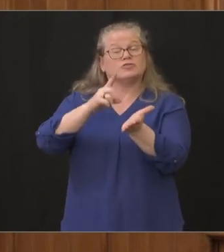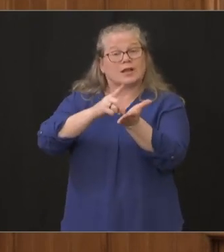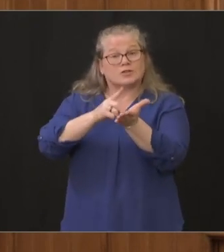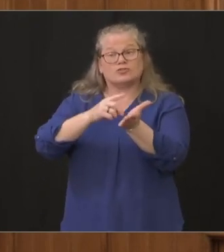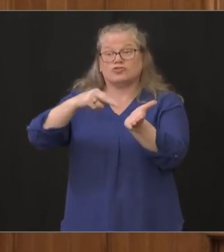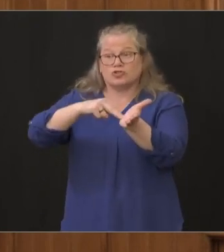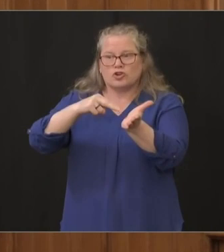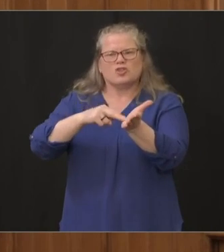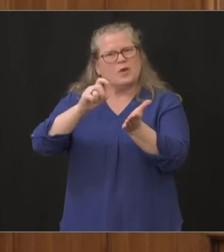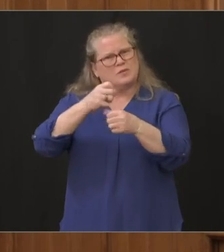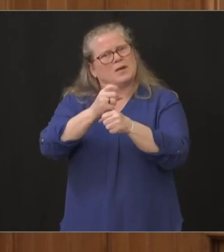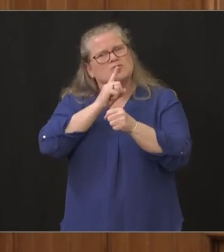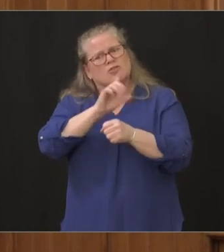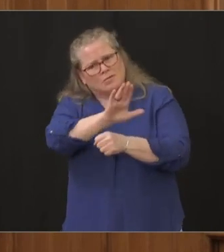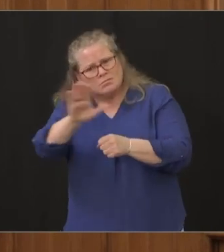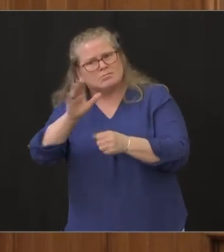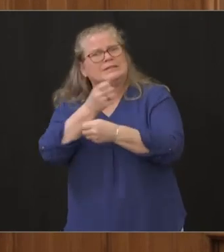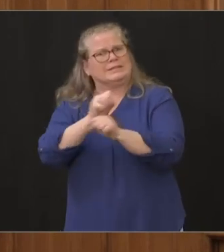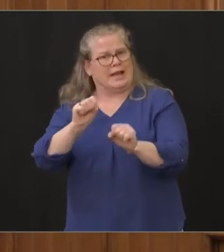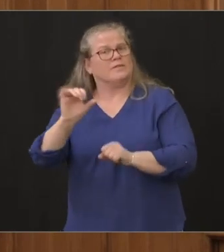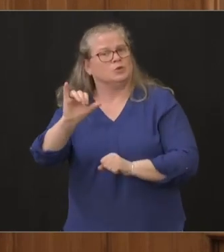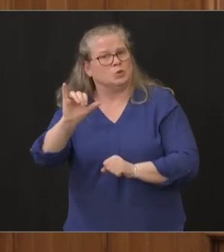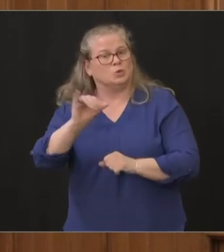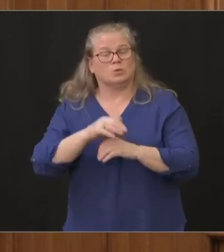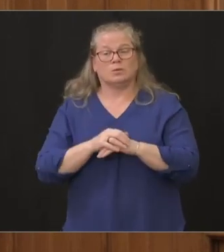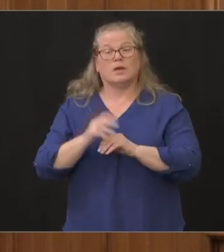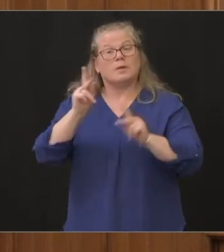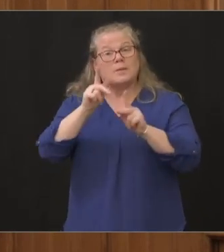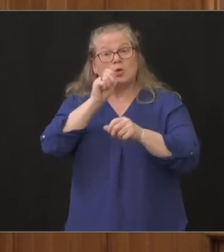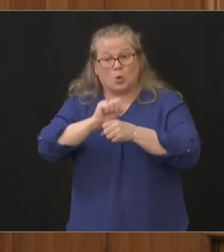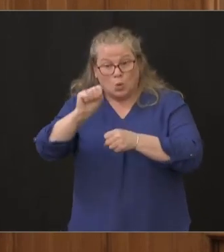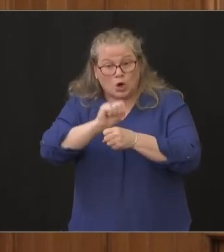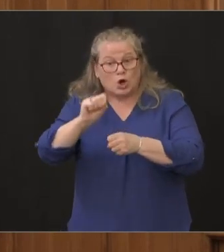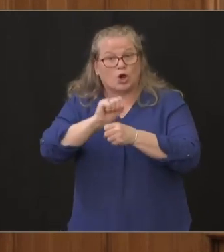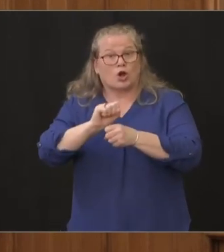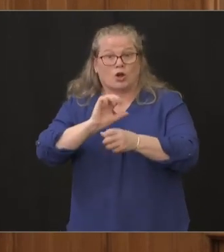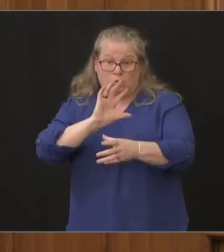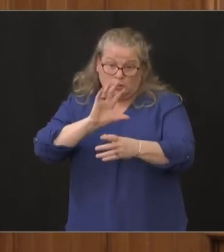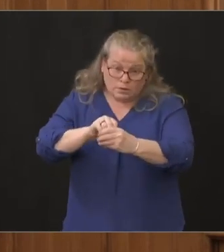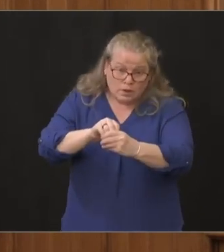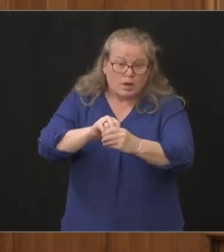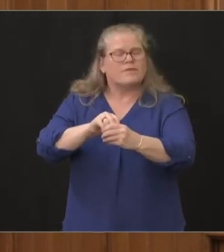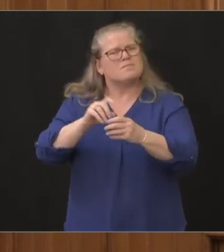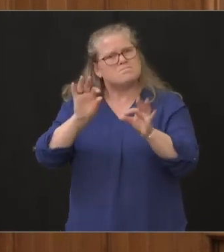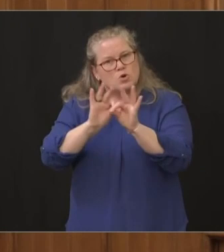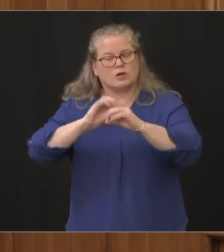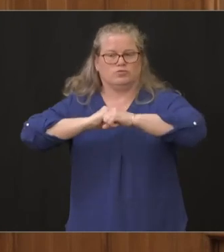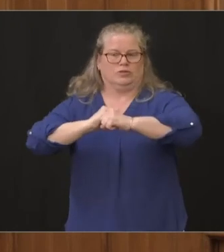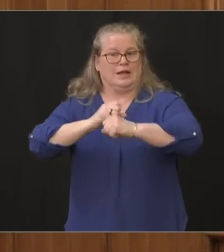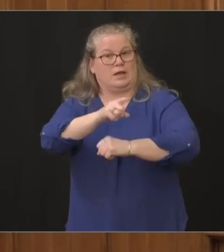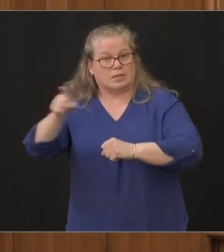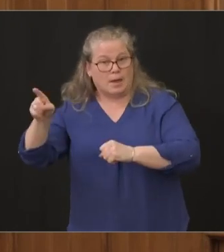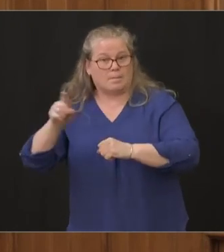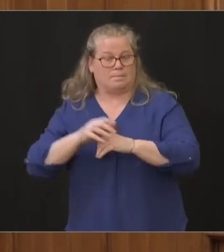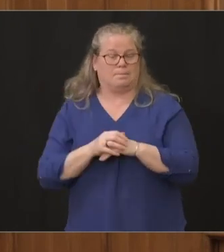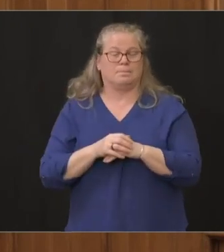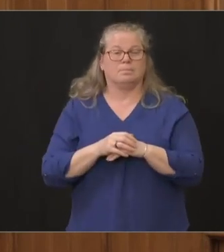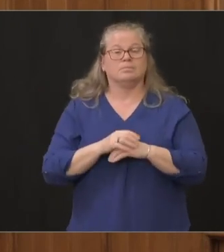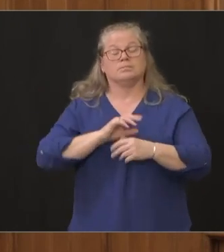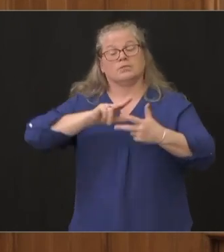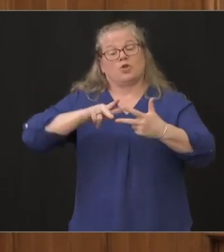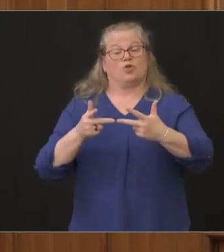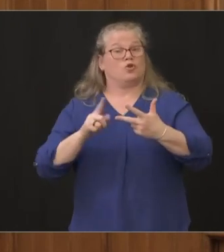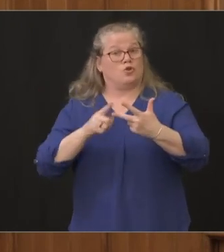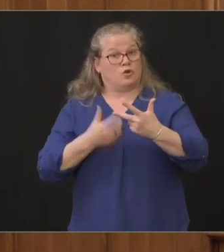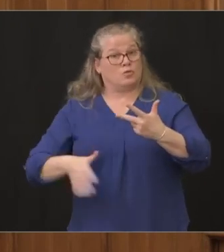both to the people providing the services at the front line in in addition to the people we're caring for in third is